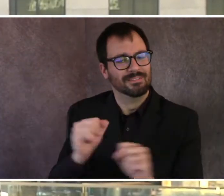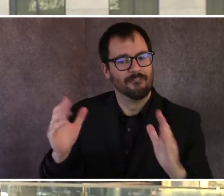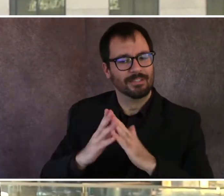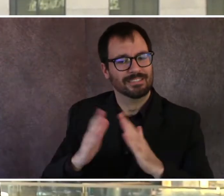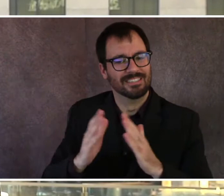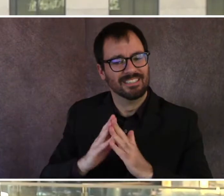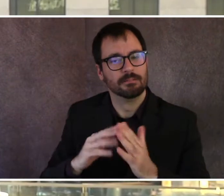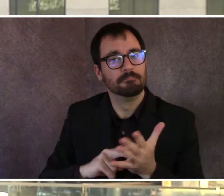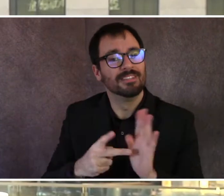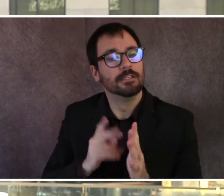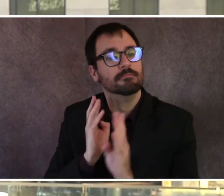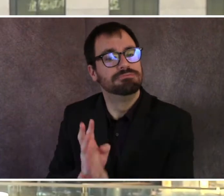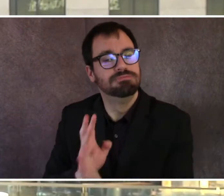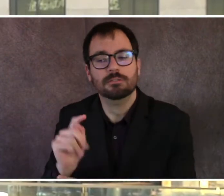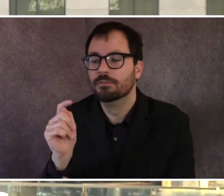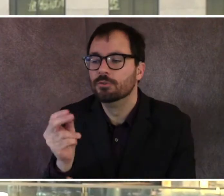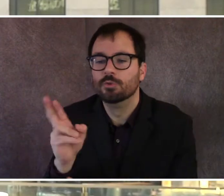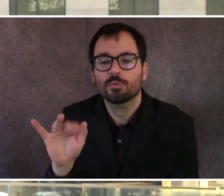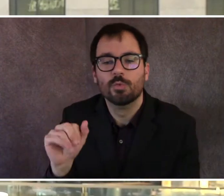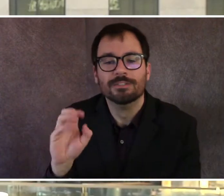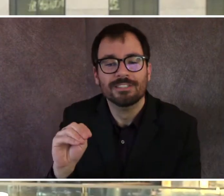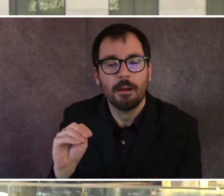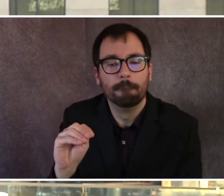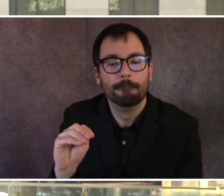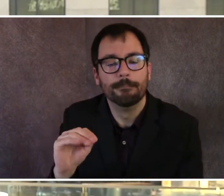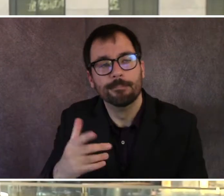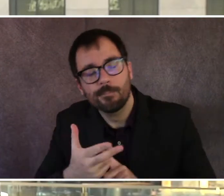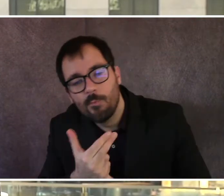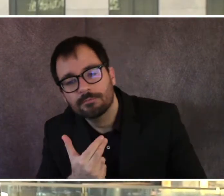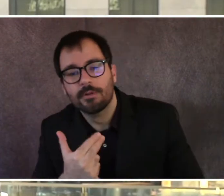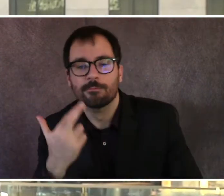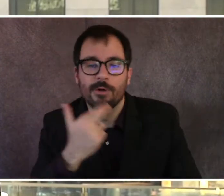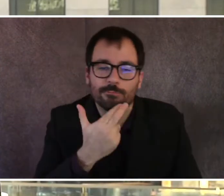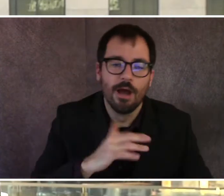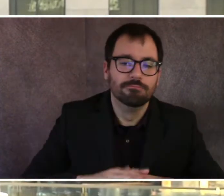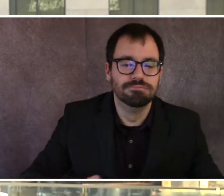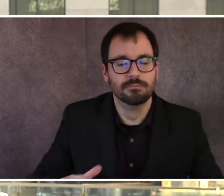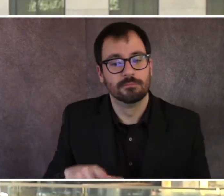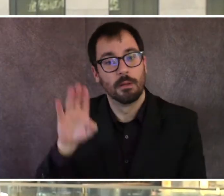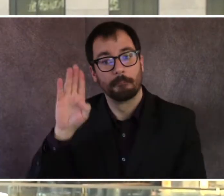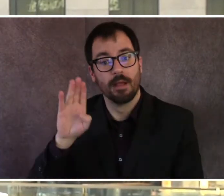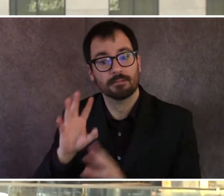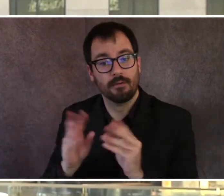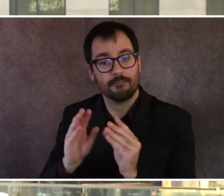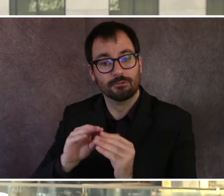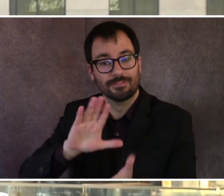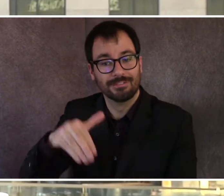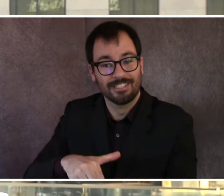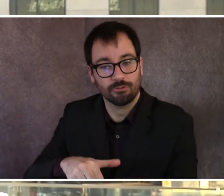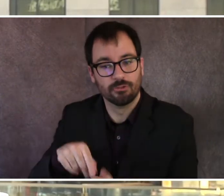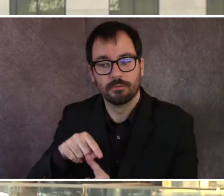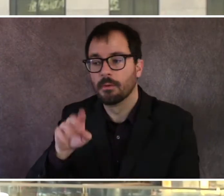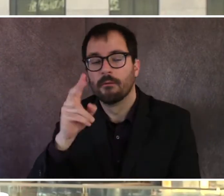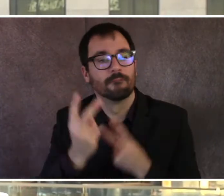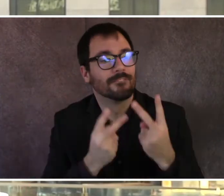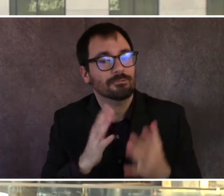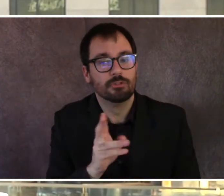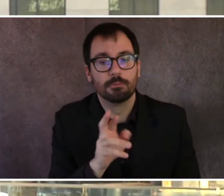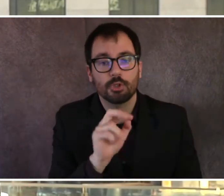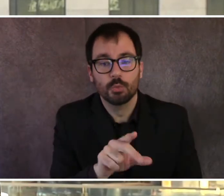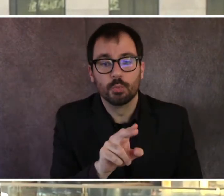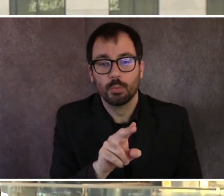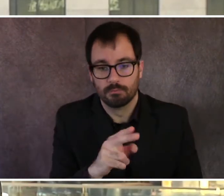Center and Visitors Bureau, Colette Phillips Communications, to work on this. We want to encourage